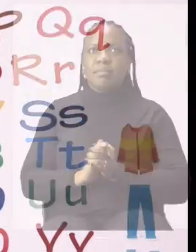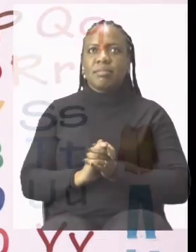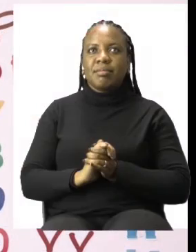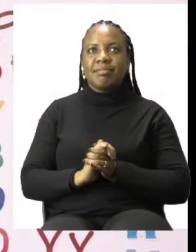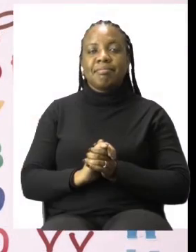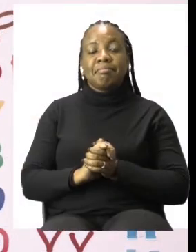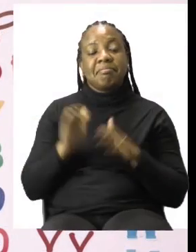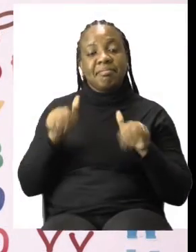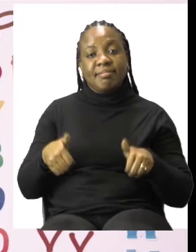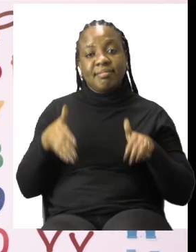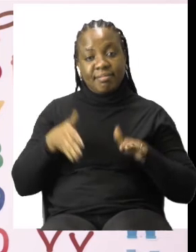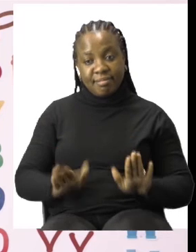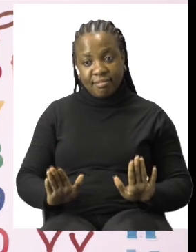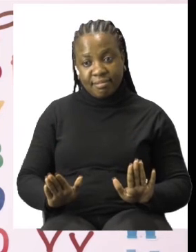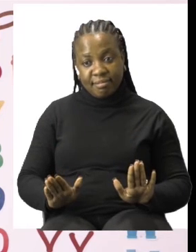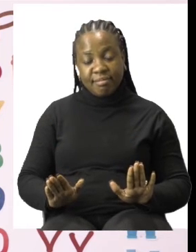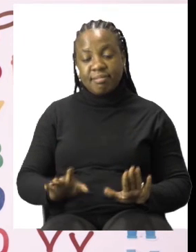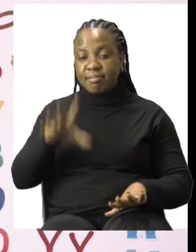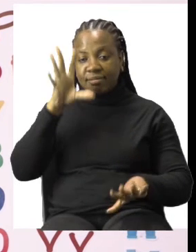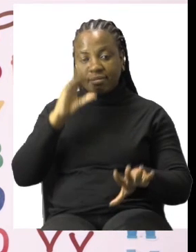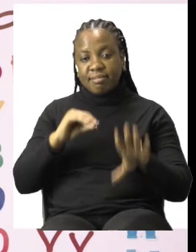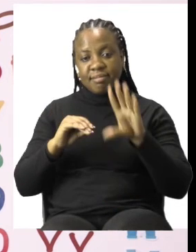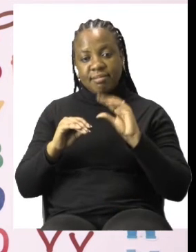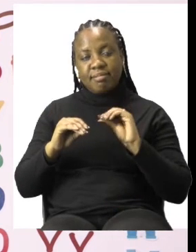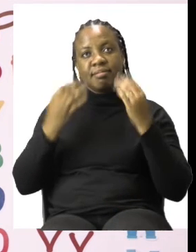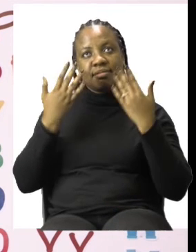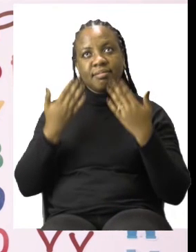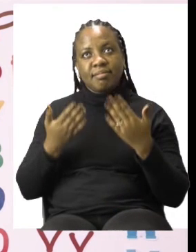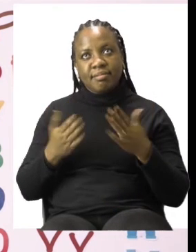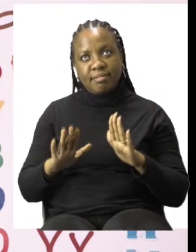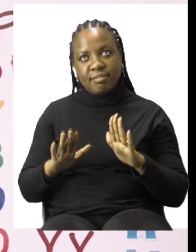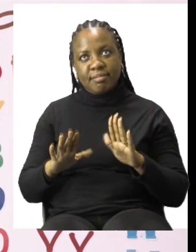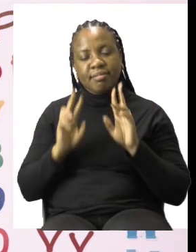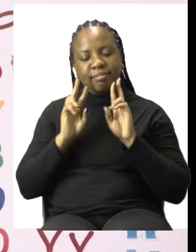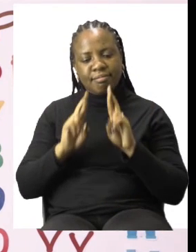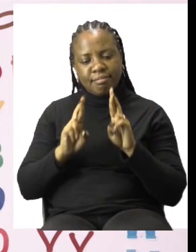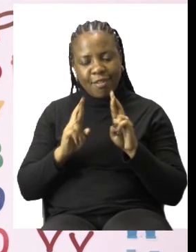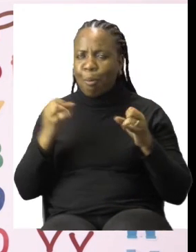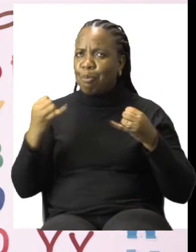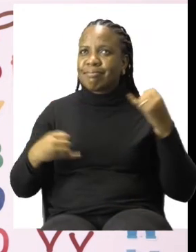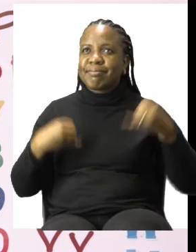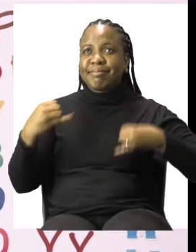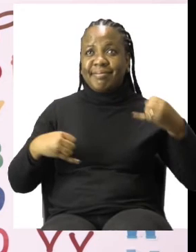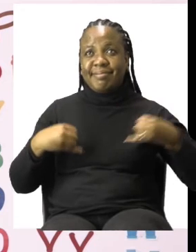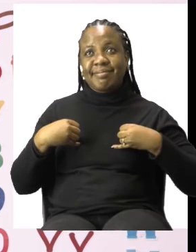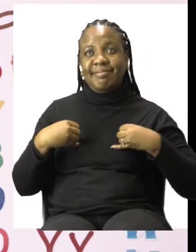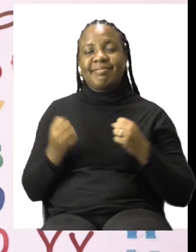Boys and girls we have now come to the end of our lesson and I hope you had fun. I know I did.